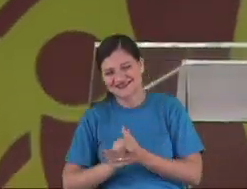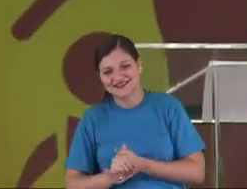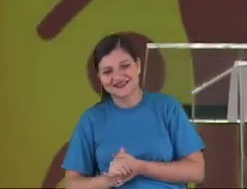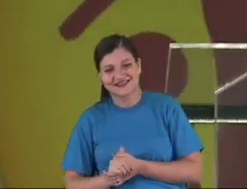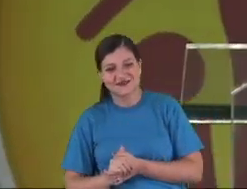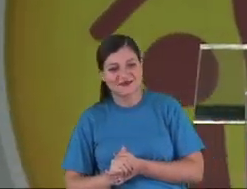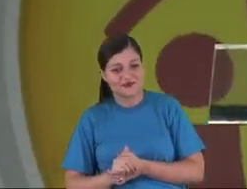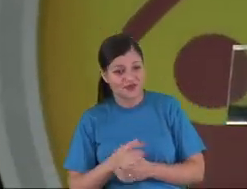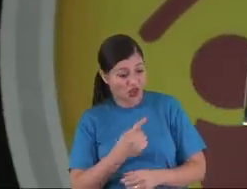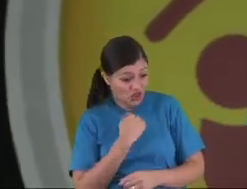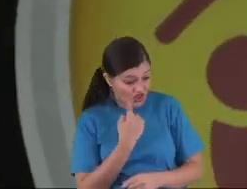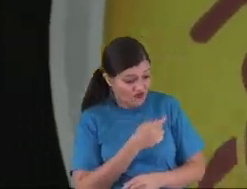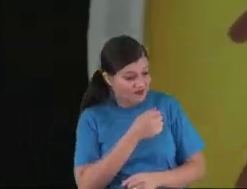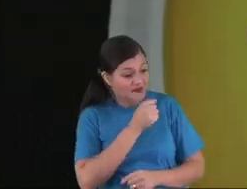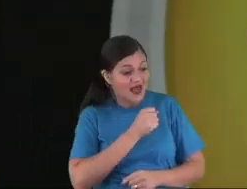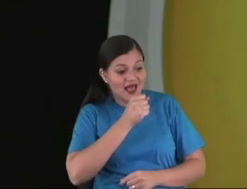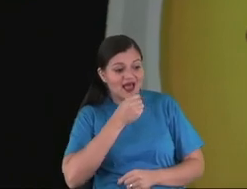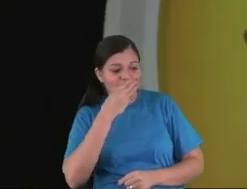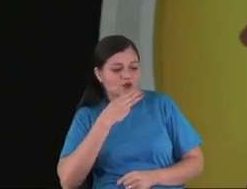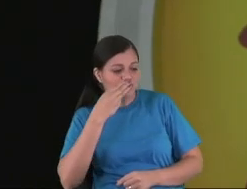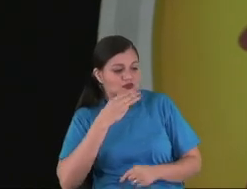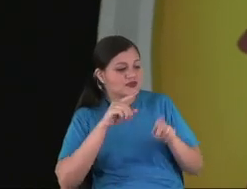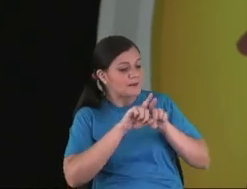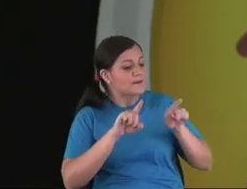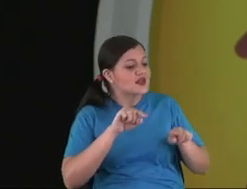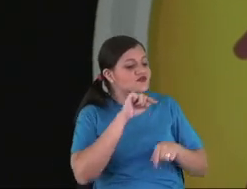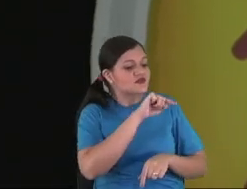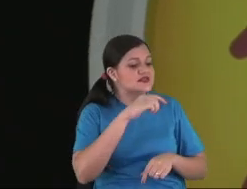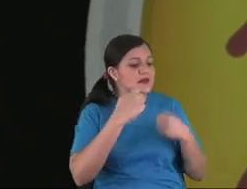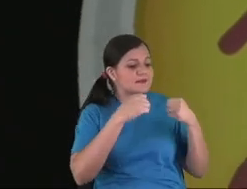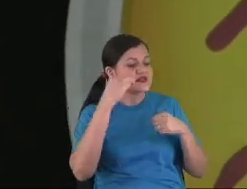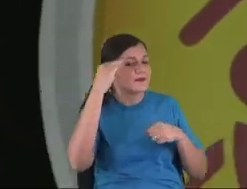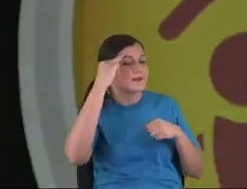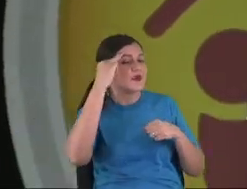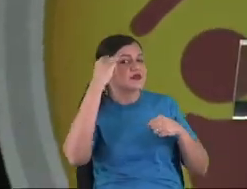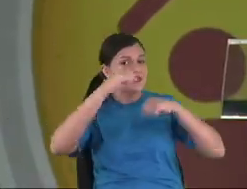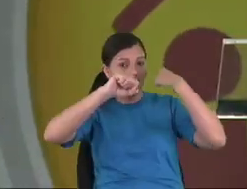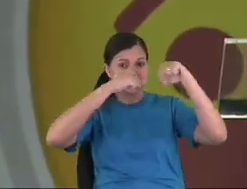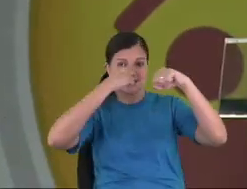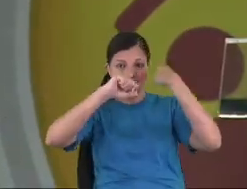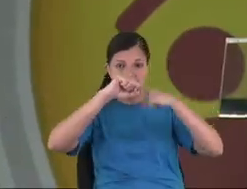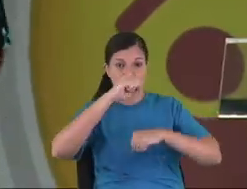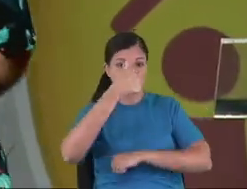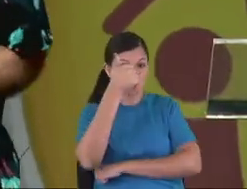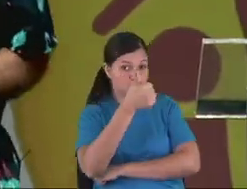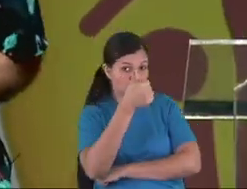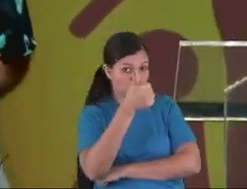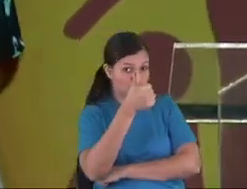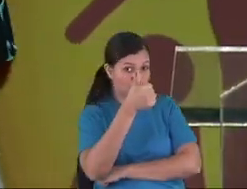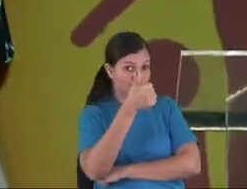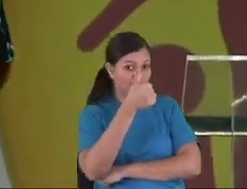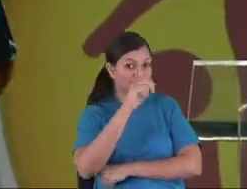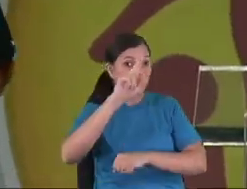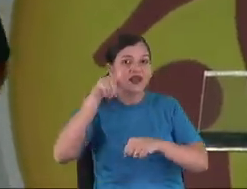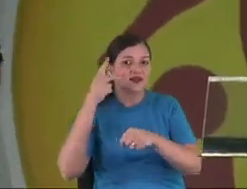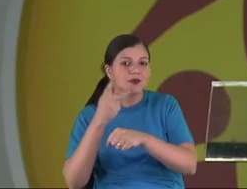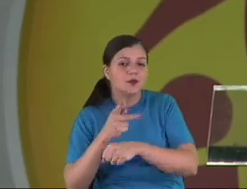We have some milkshake, but memorize the psalm one, another milkshake,